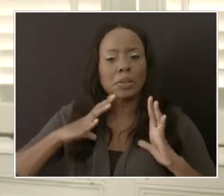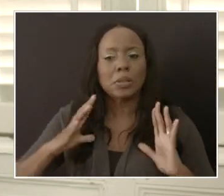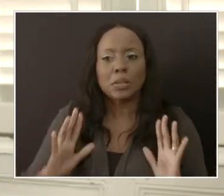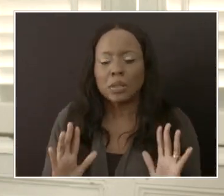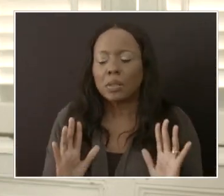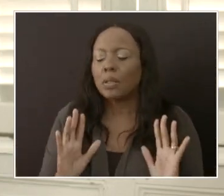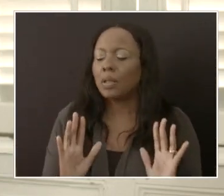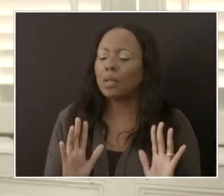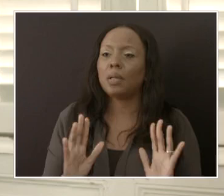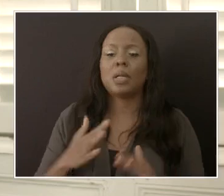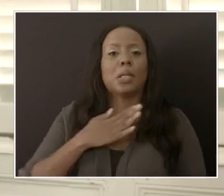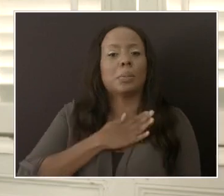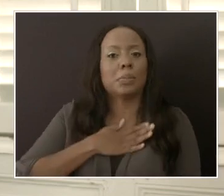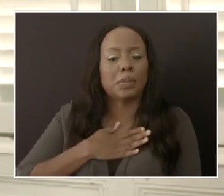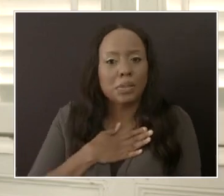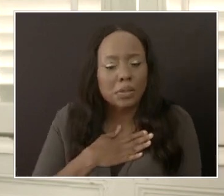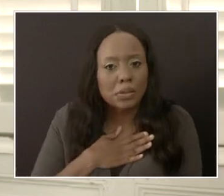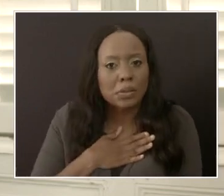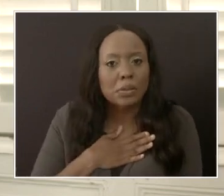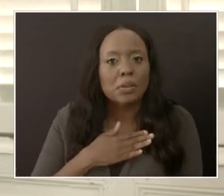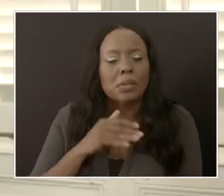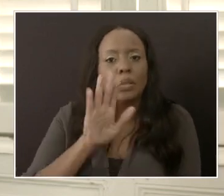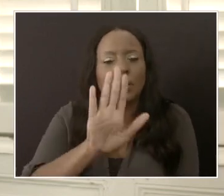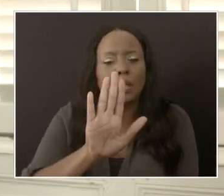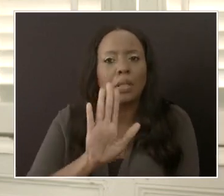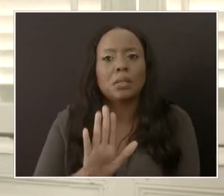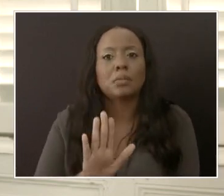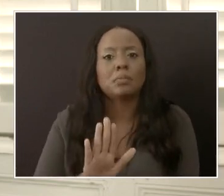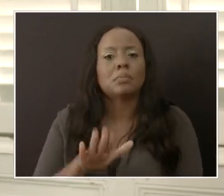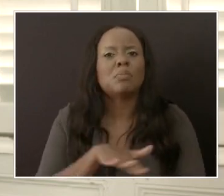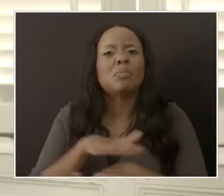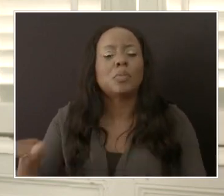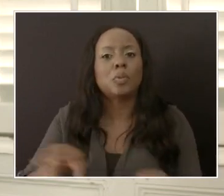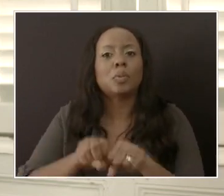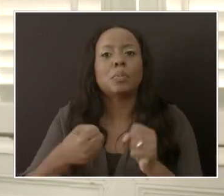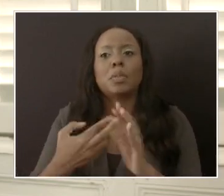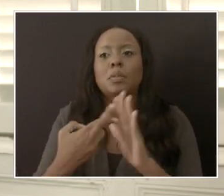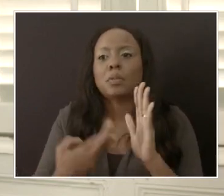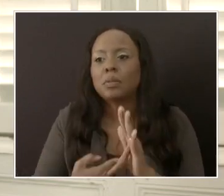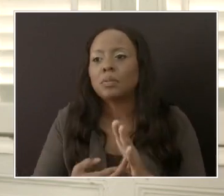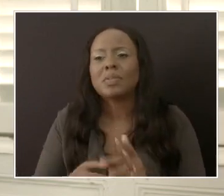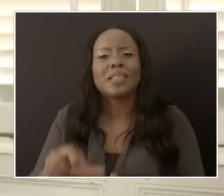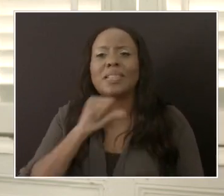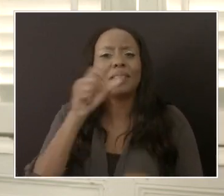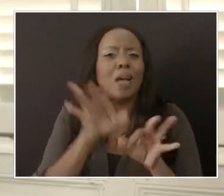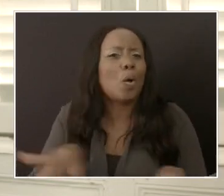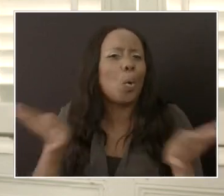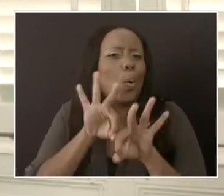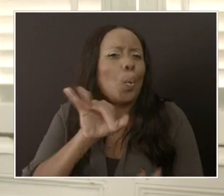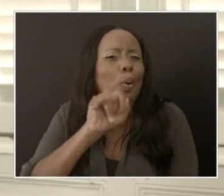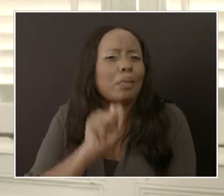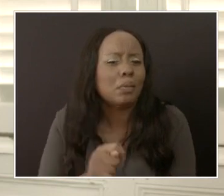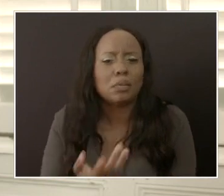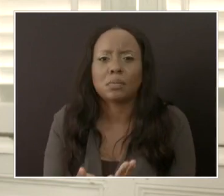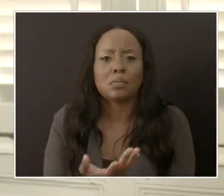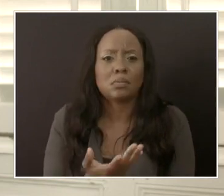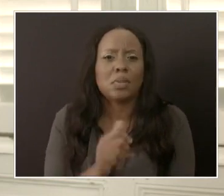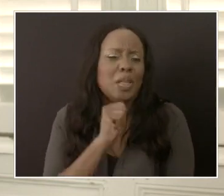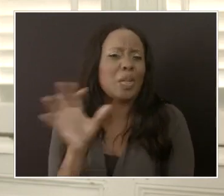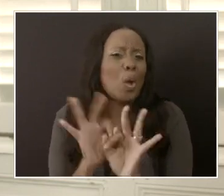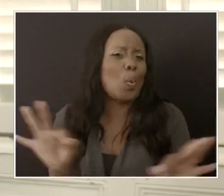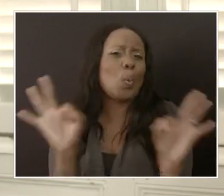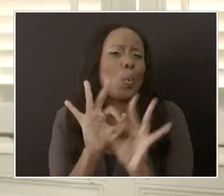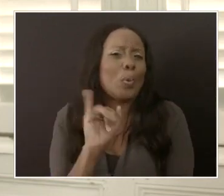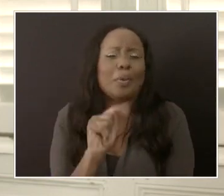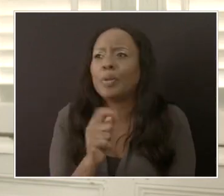not worth it to break the directive or to break the law so that you can have a family function or to